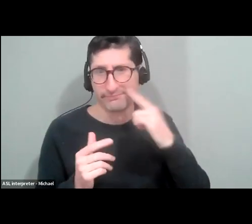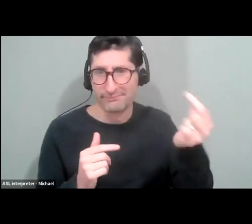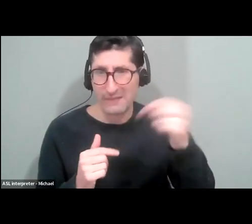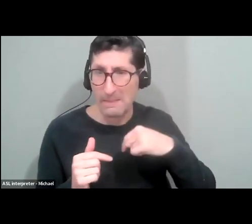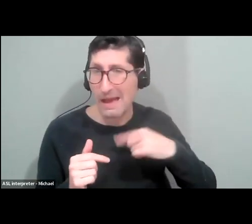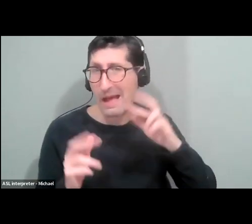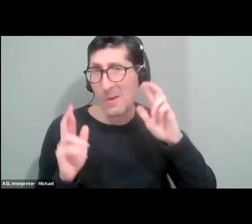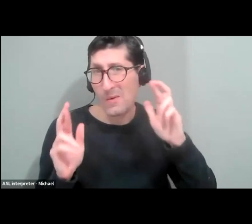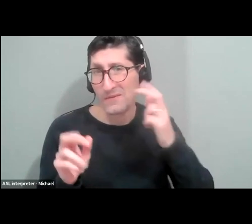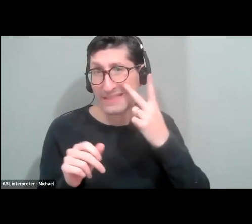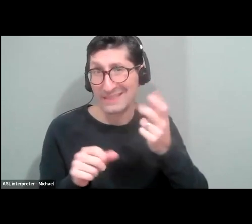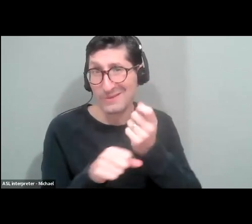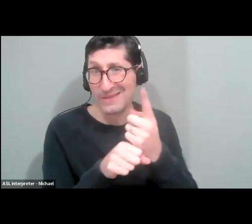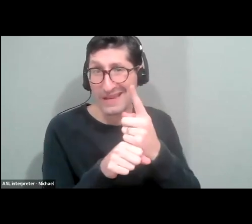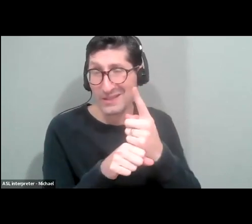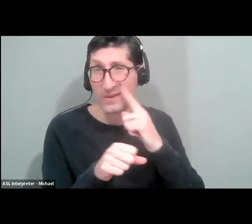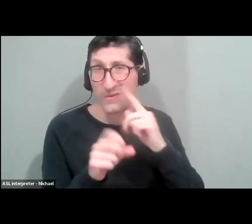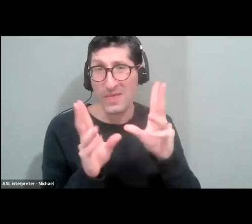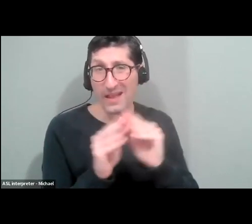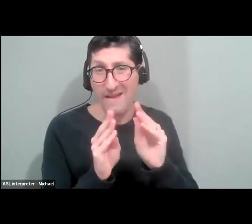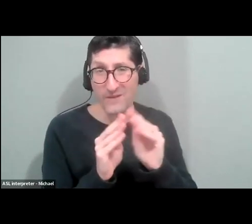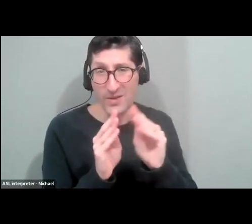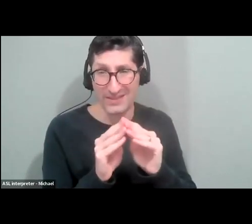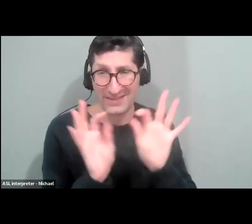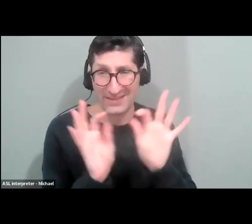year for next year's conference. haven't you Yeah. Thank you.